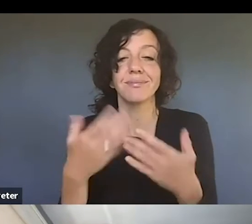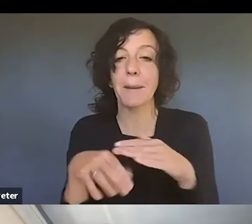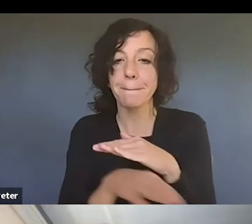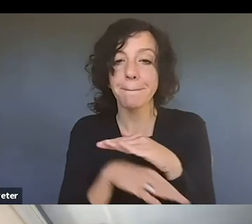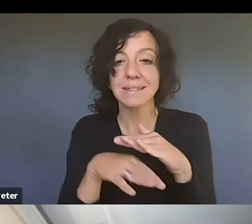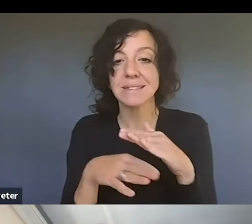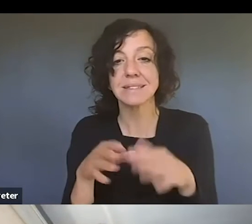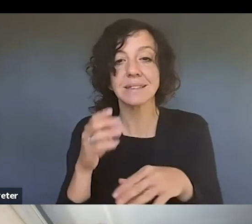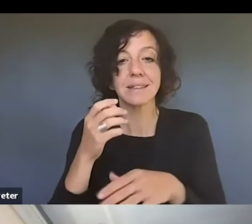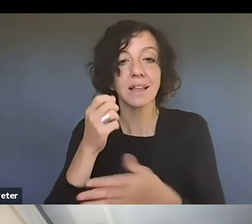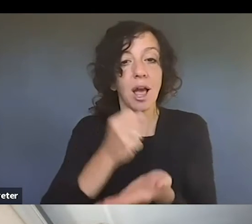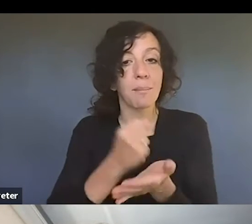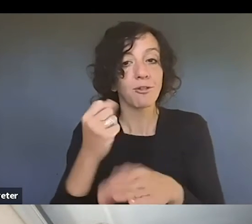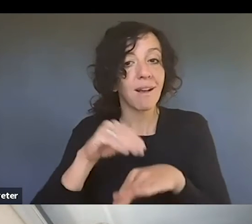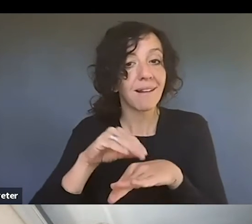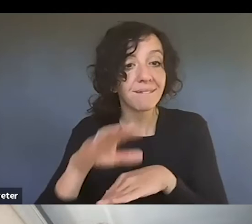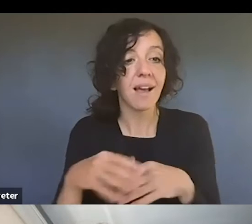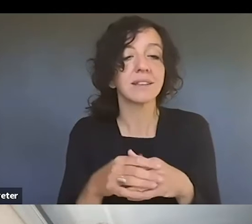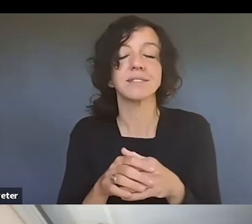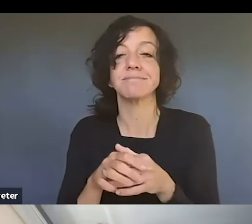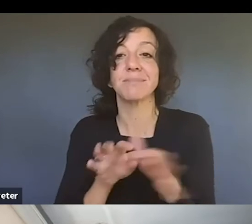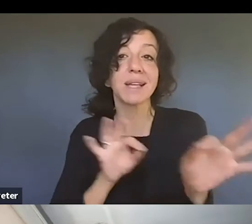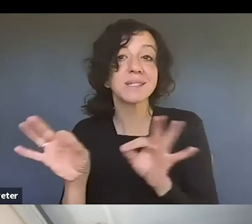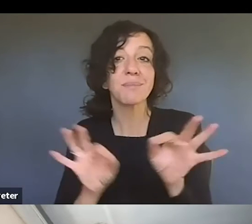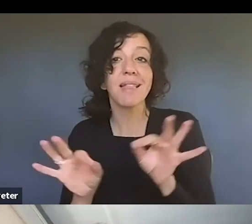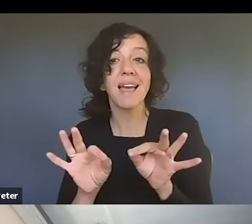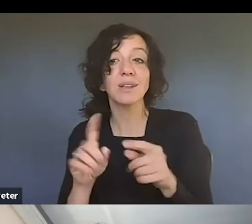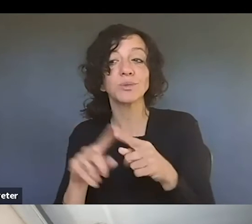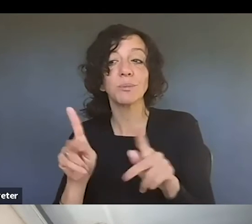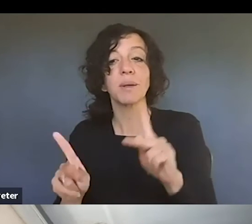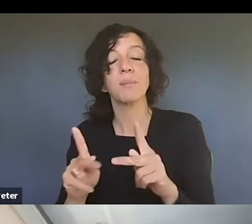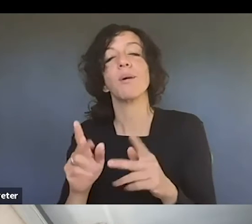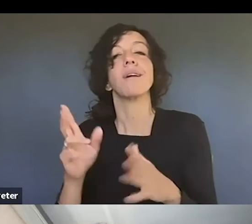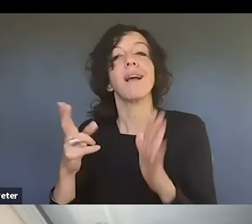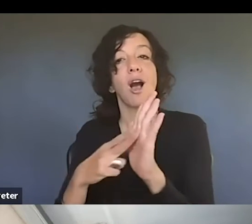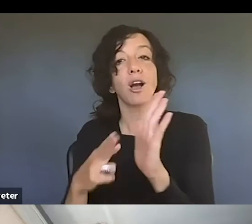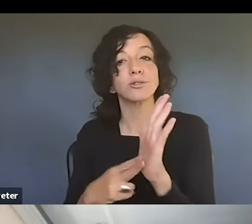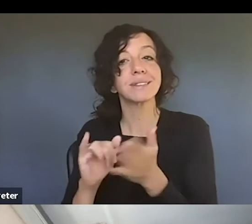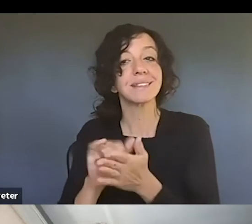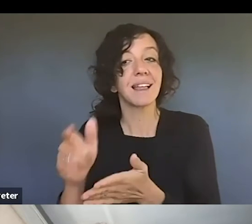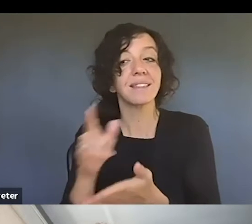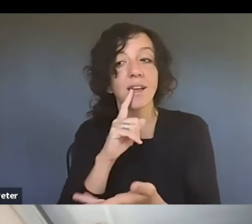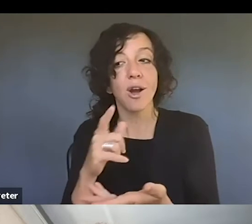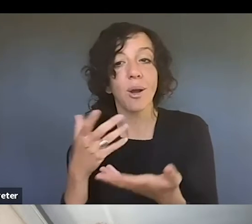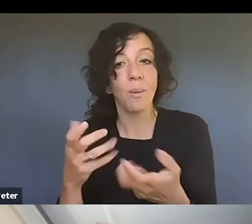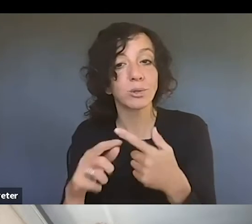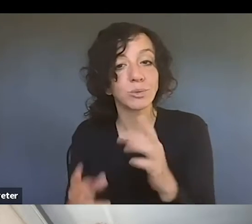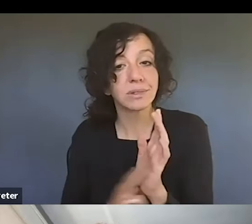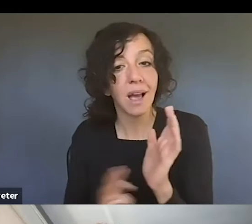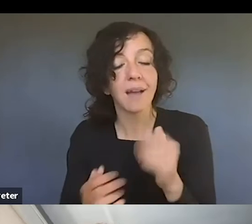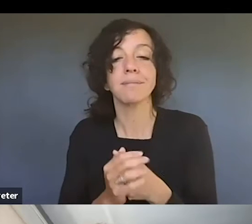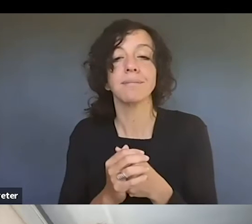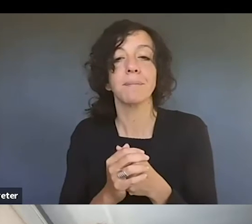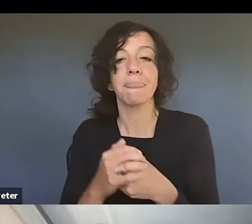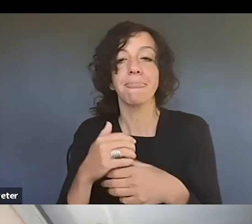advice to helping people understand contracts that they may have been presented, um, to helping people, you know,